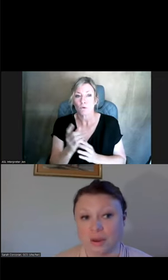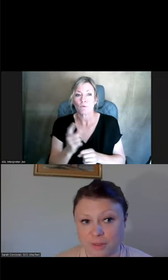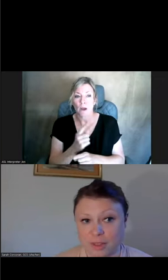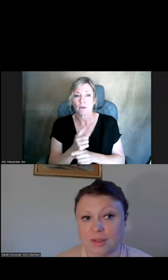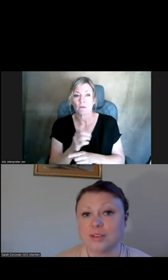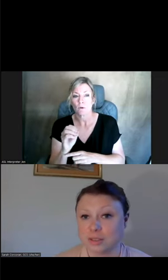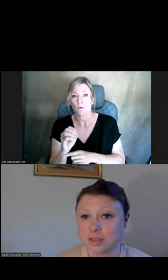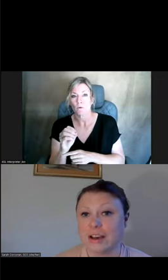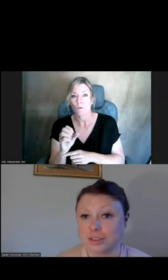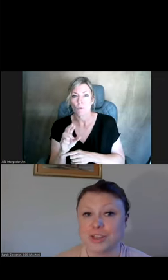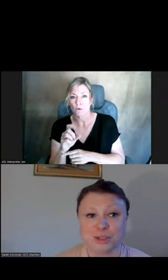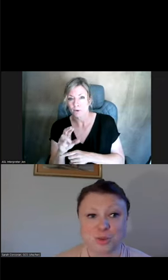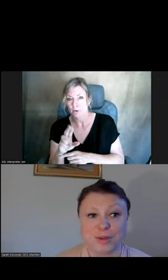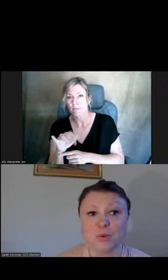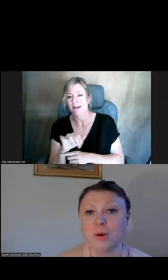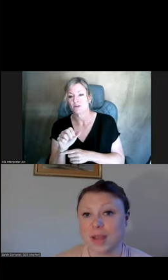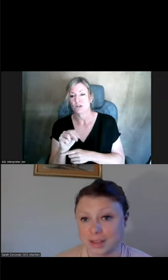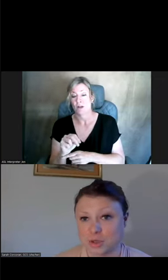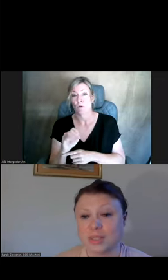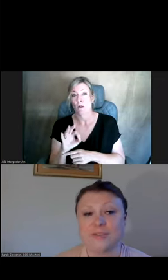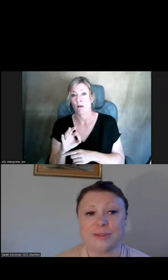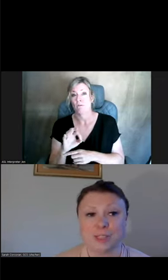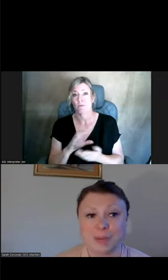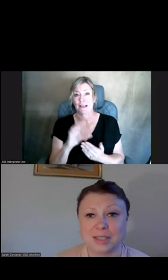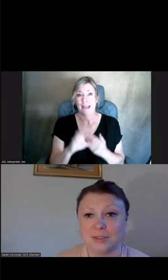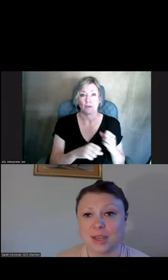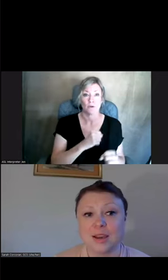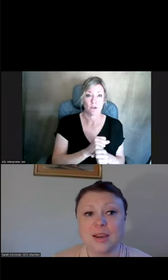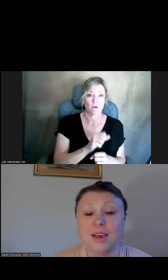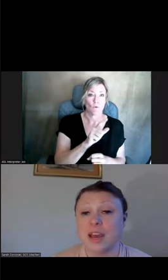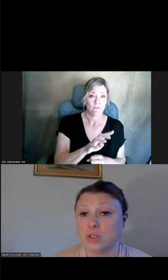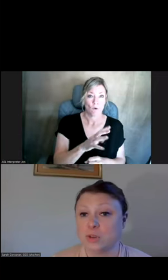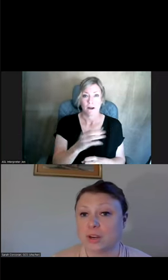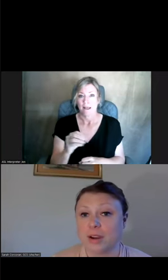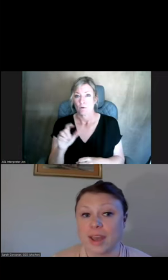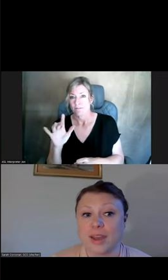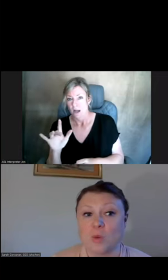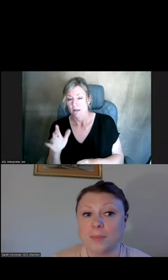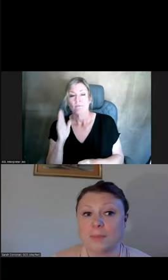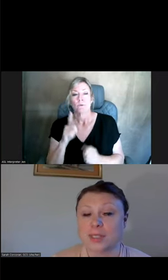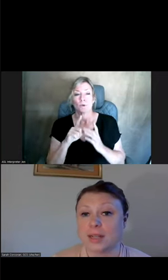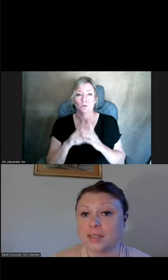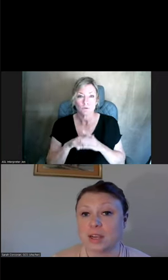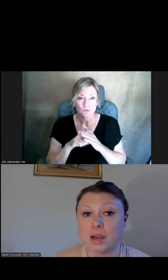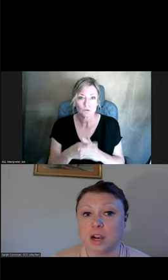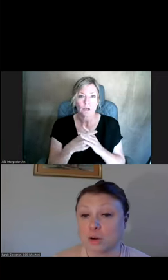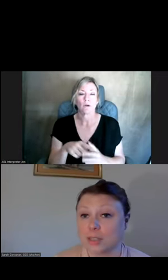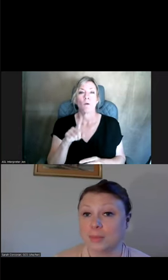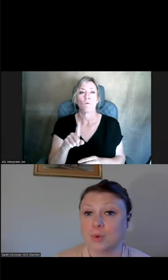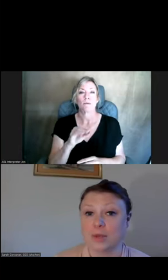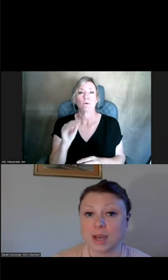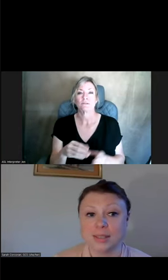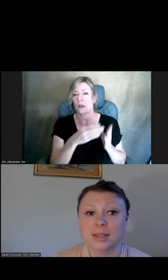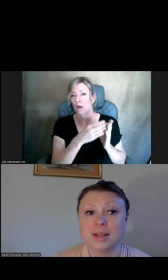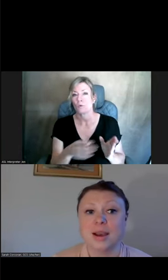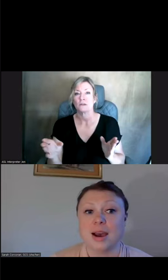of the calendar year, 24 and 25 respectively, that would trigger a 1% across